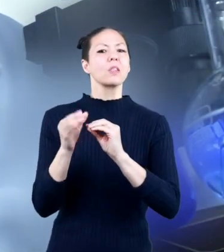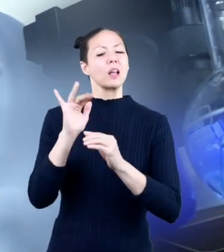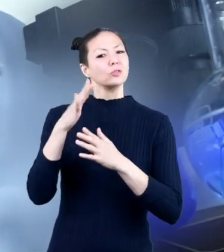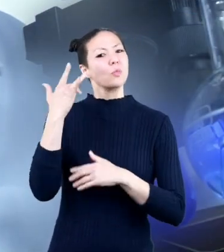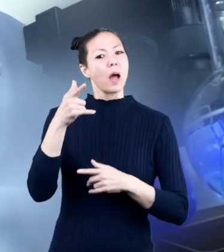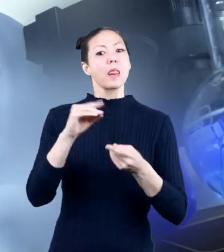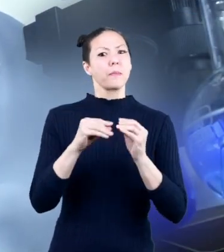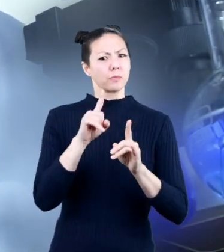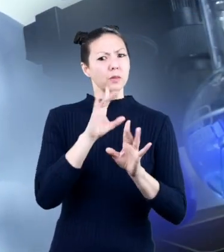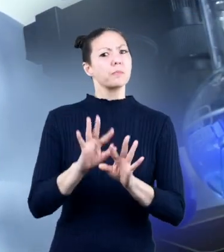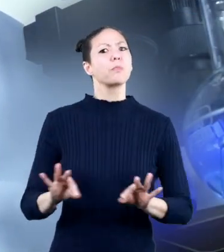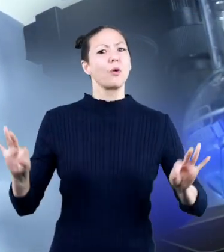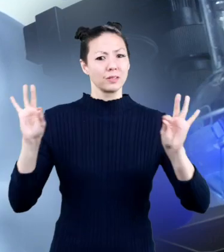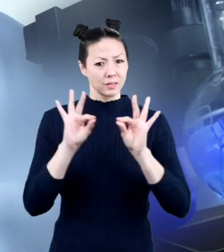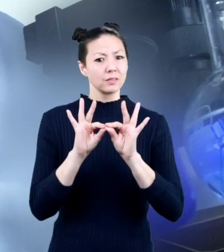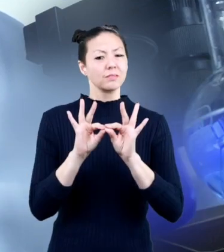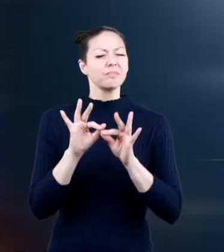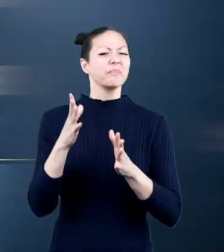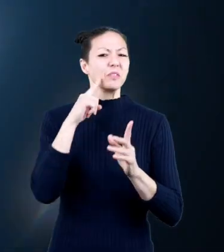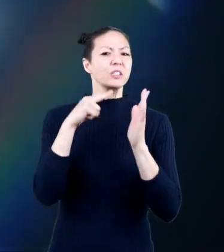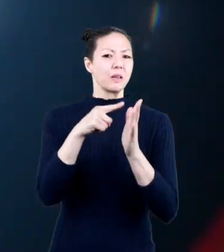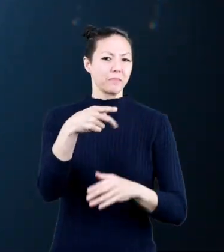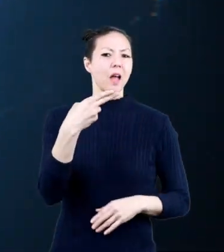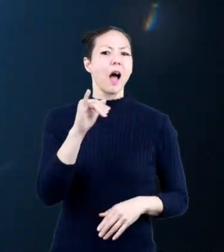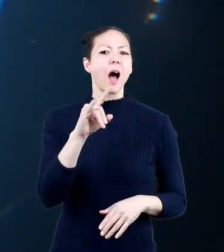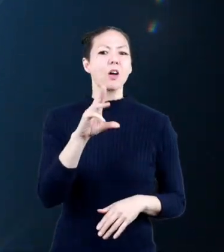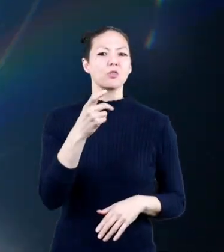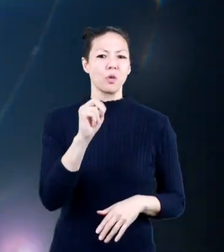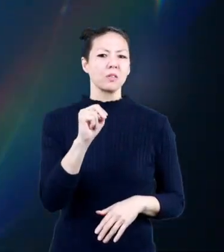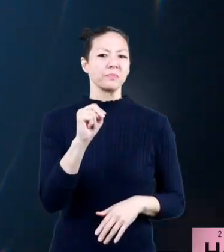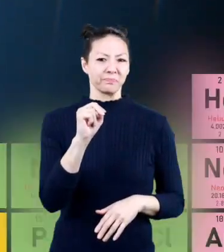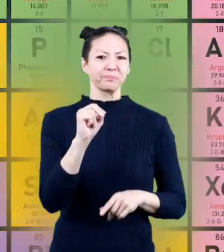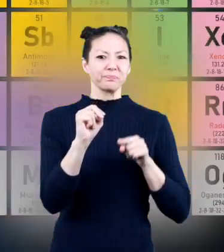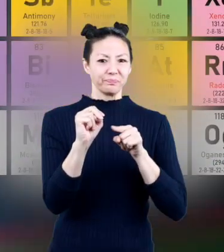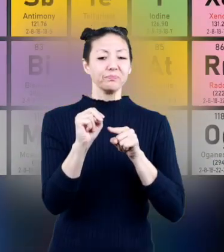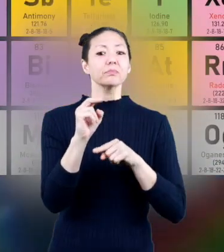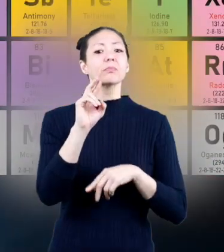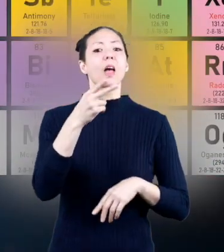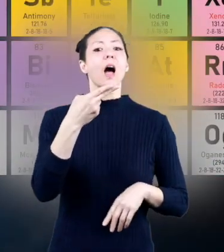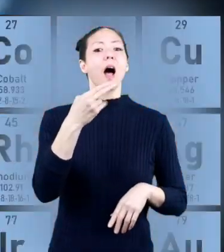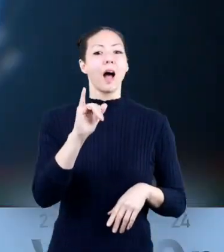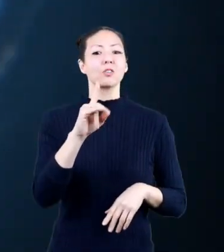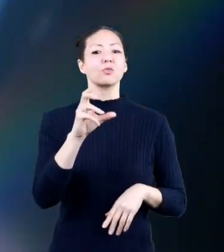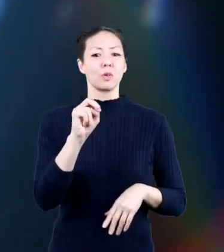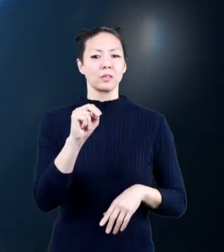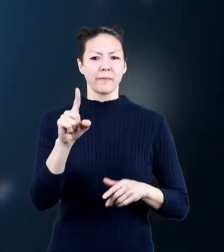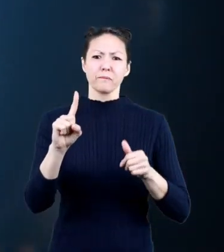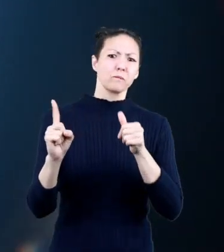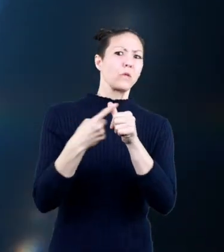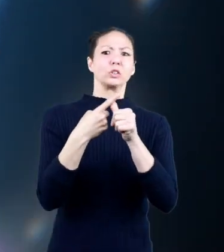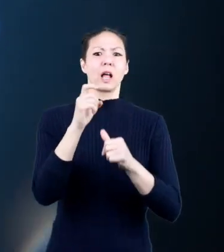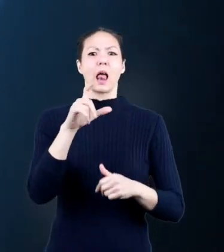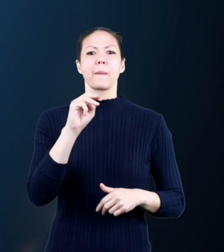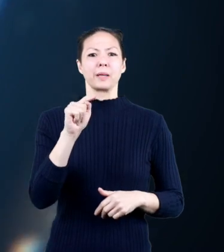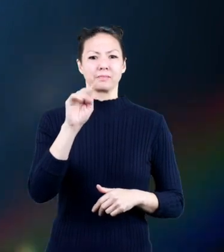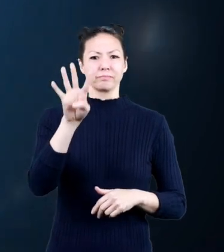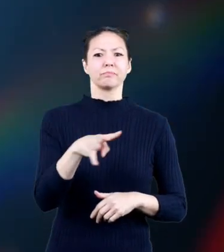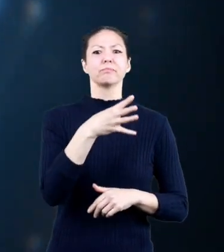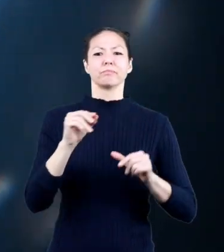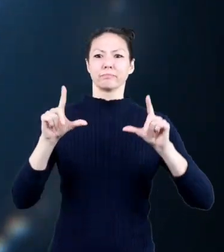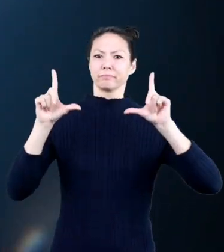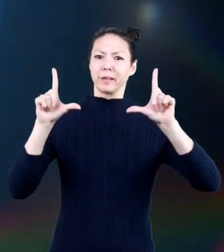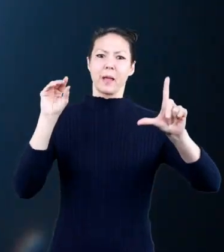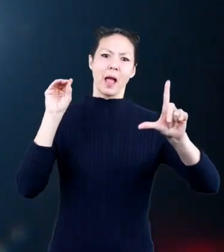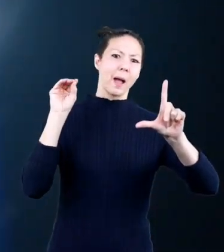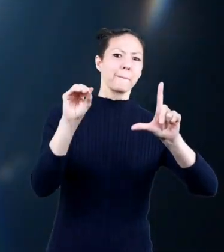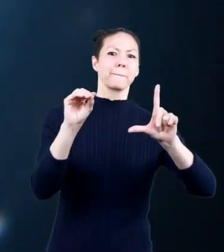is why this number is so important take hydrogen for example hydrogen is the first element listed on the